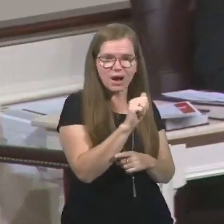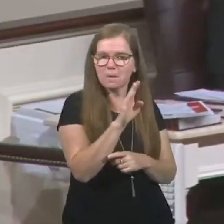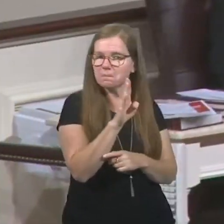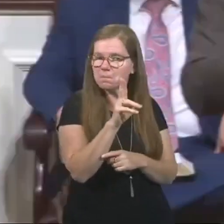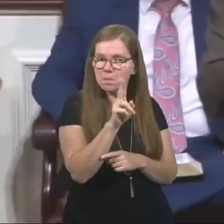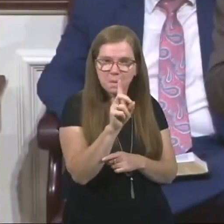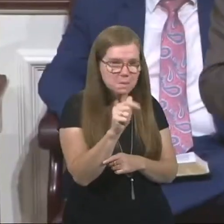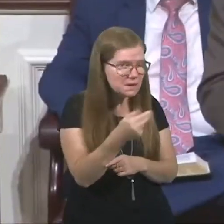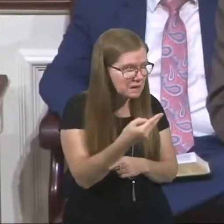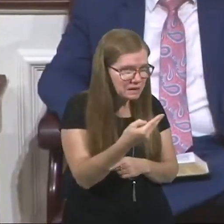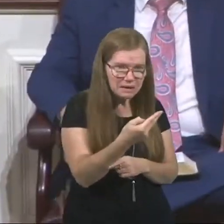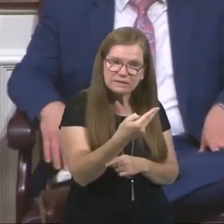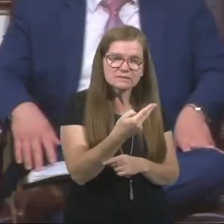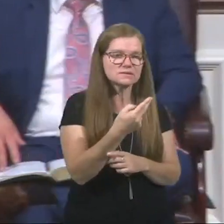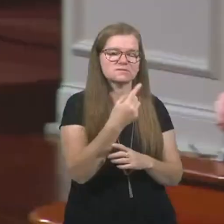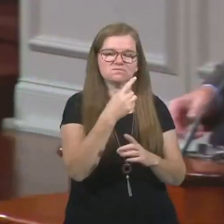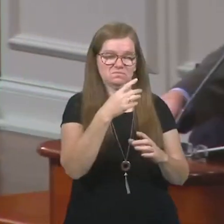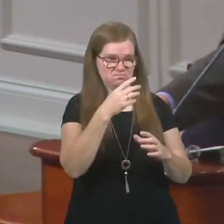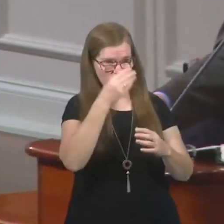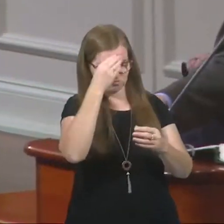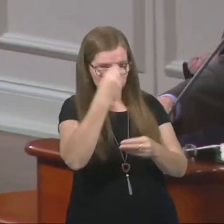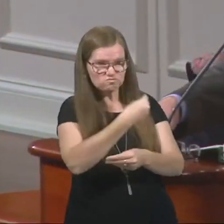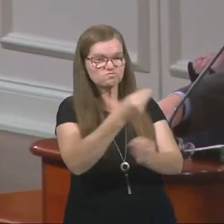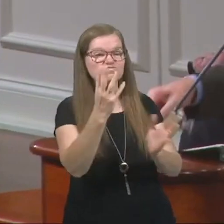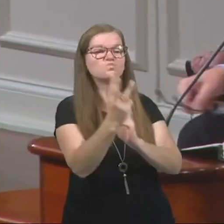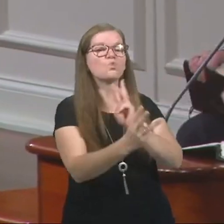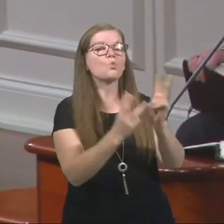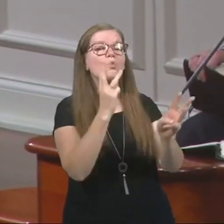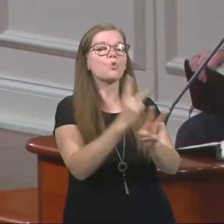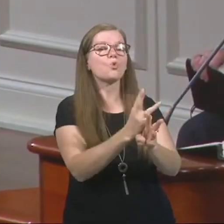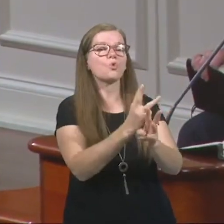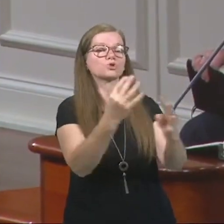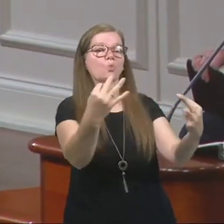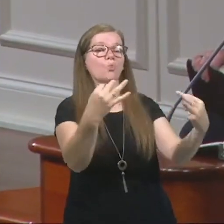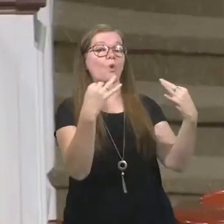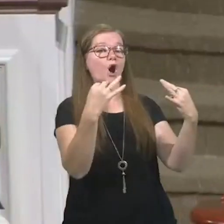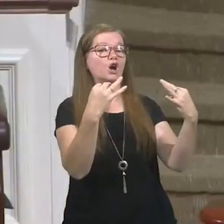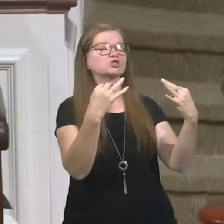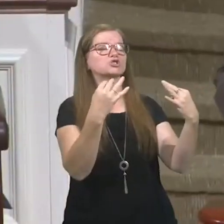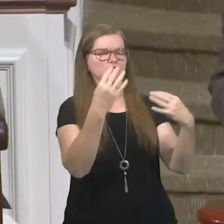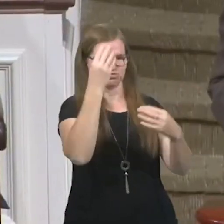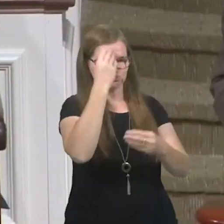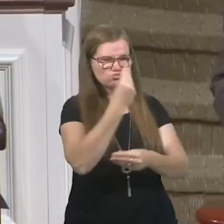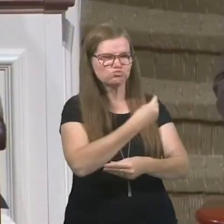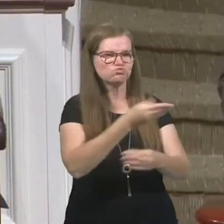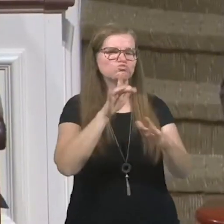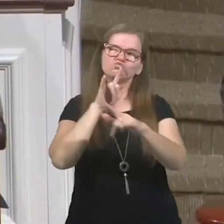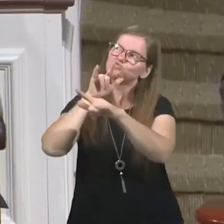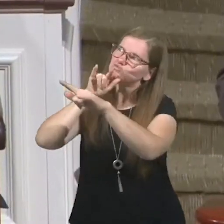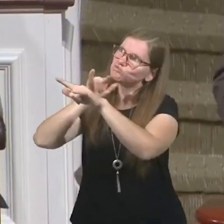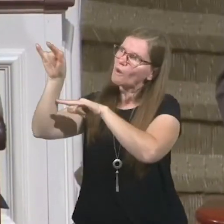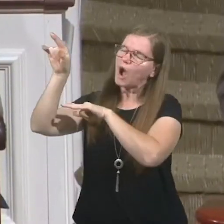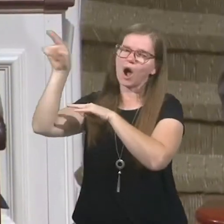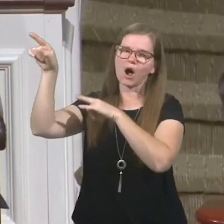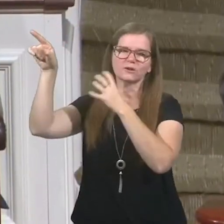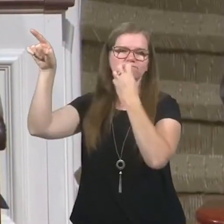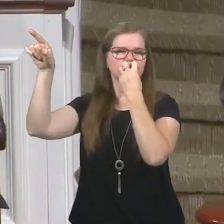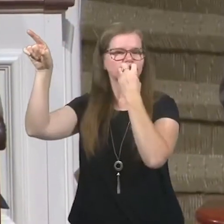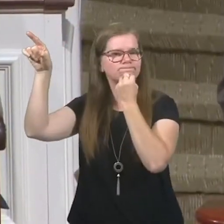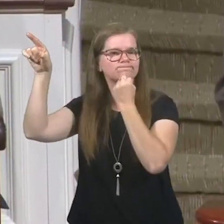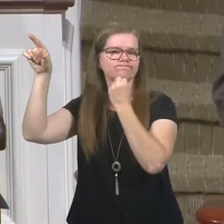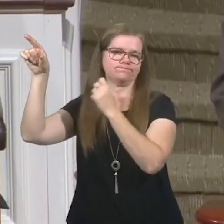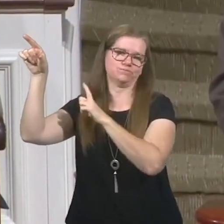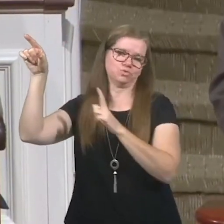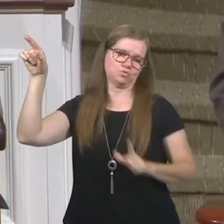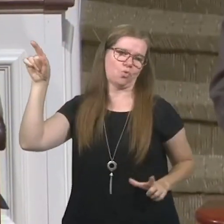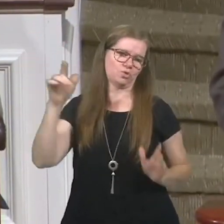other. They made sure that the world, while the world was watching, they could personally mock the precious person of the